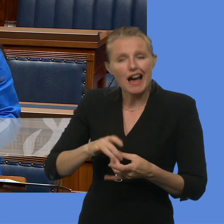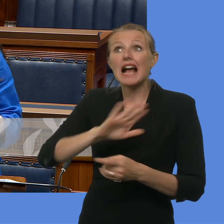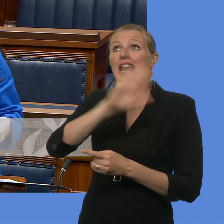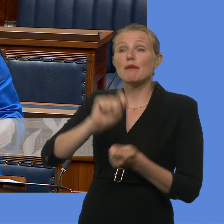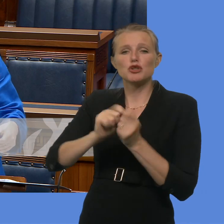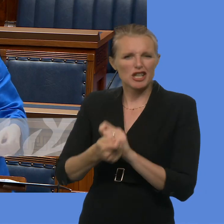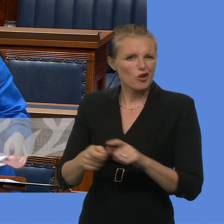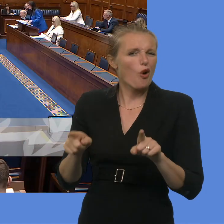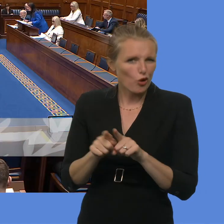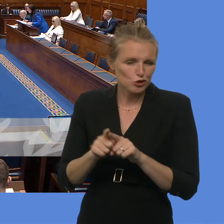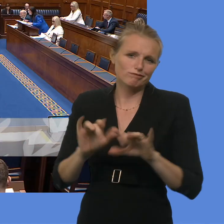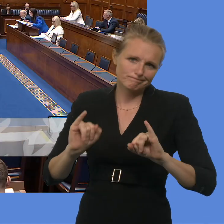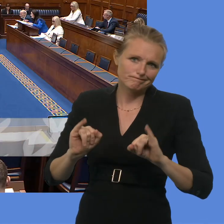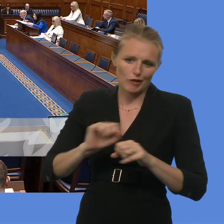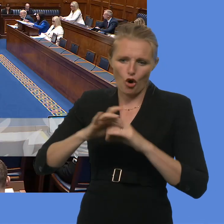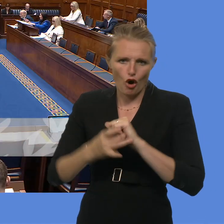biodiversity.